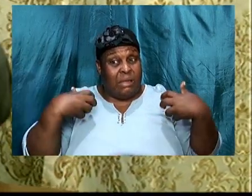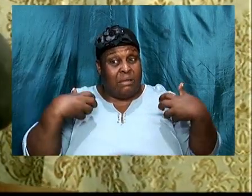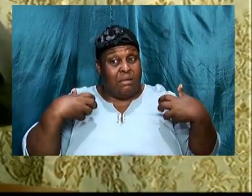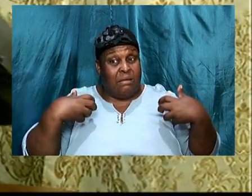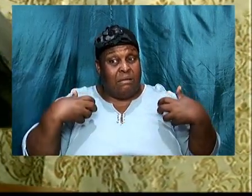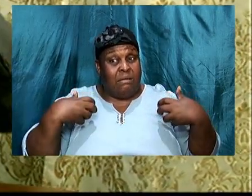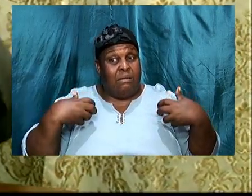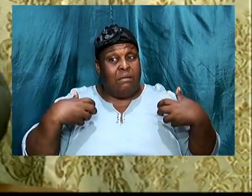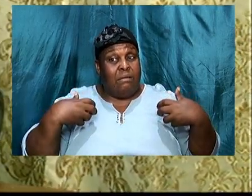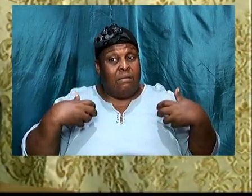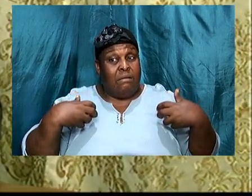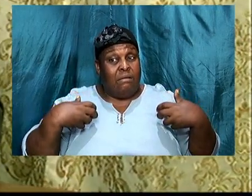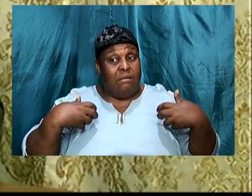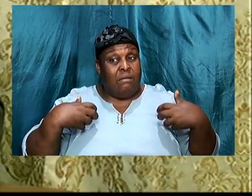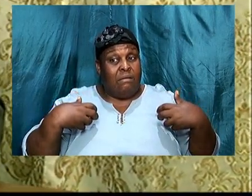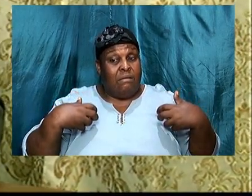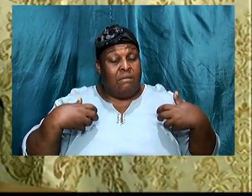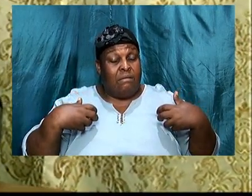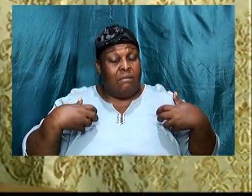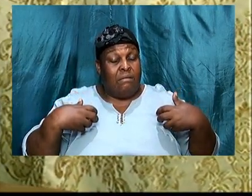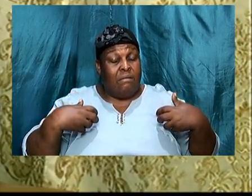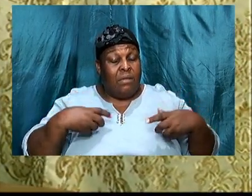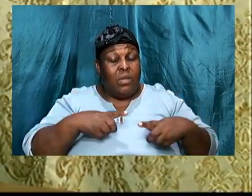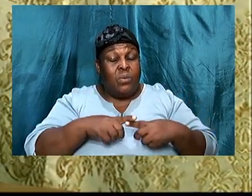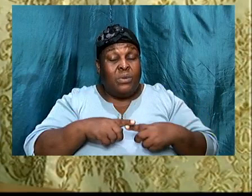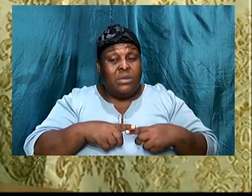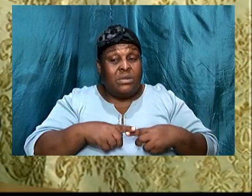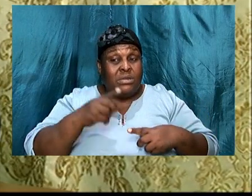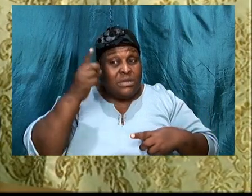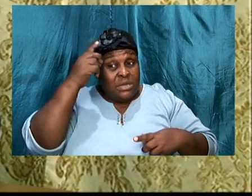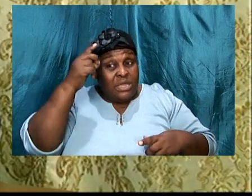it is after David cry out, when he see the angel killing,